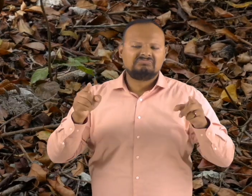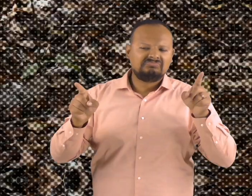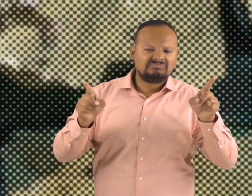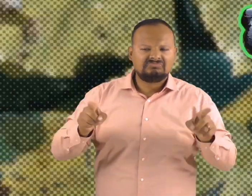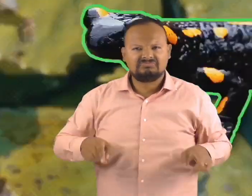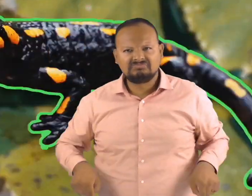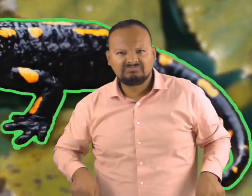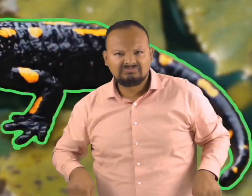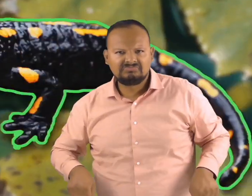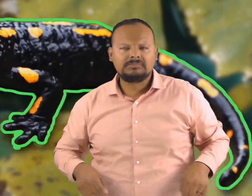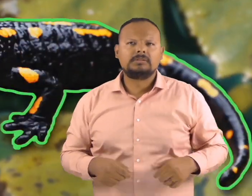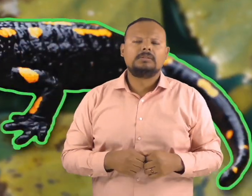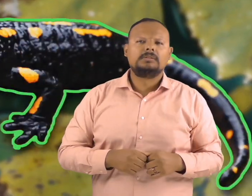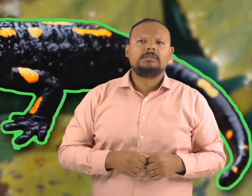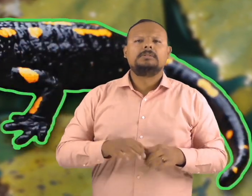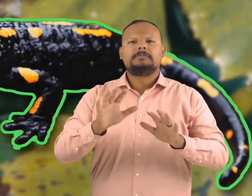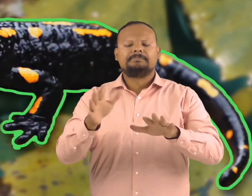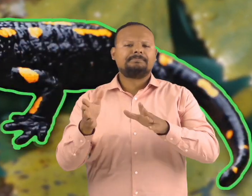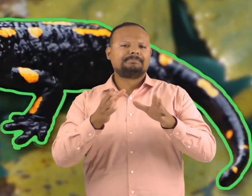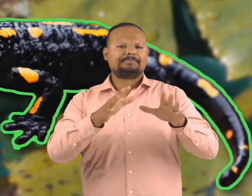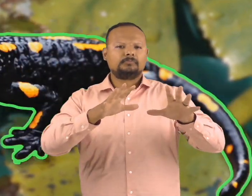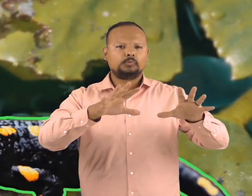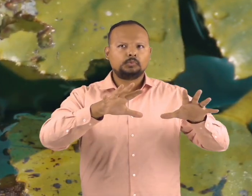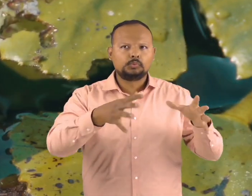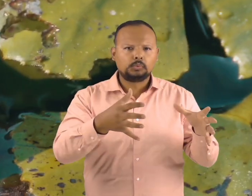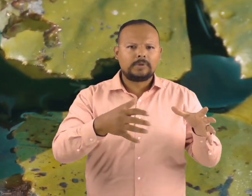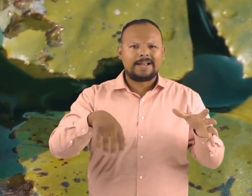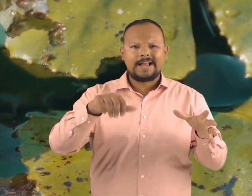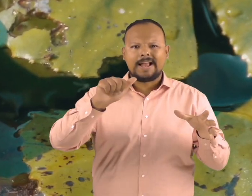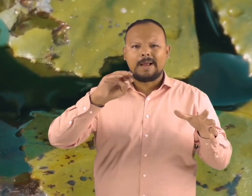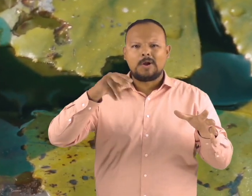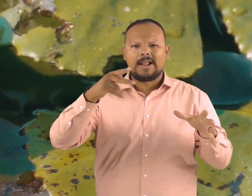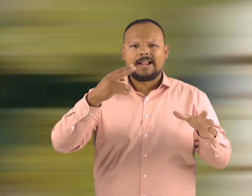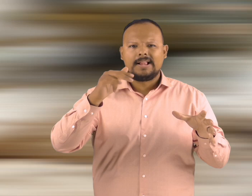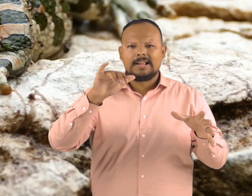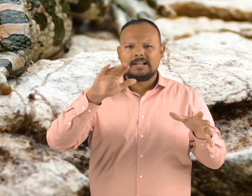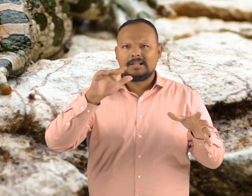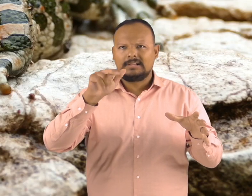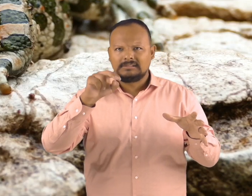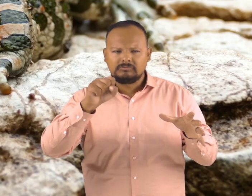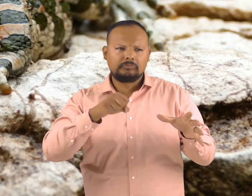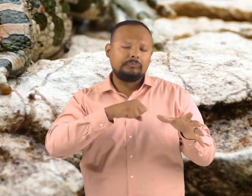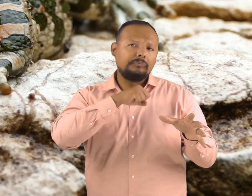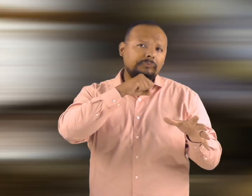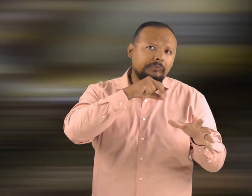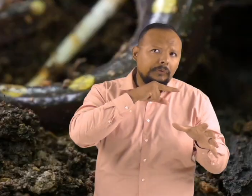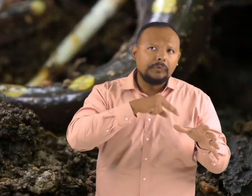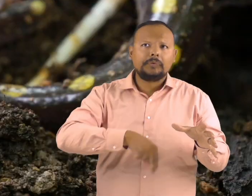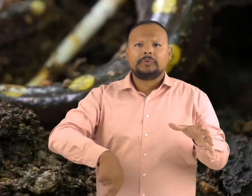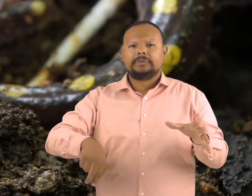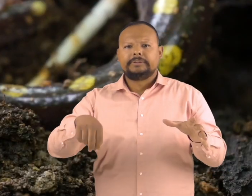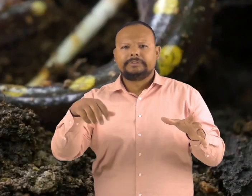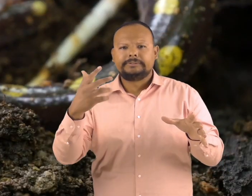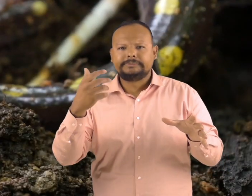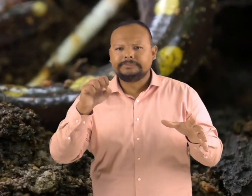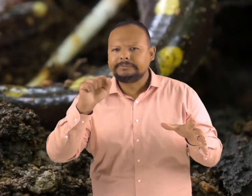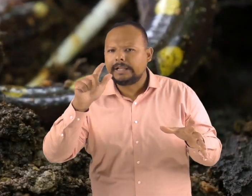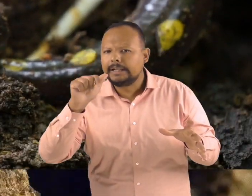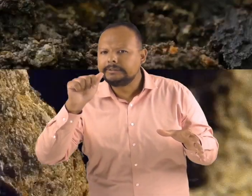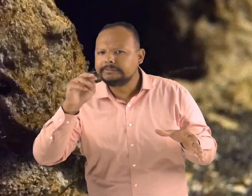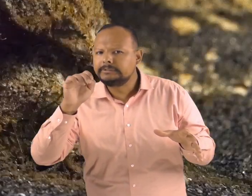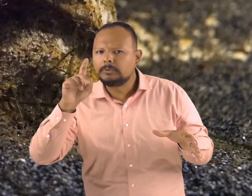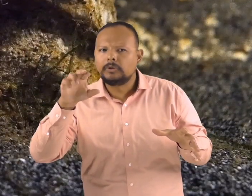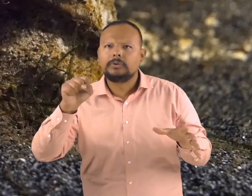Amphibians, like frogs, toads, and salamanders,